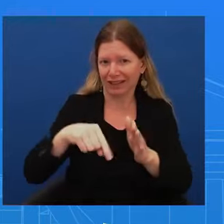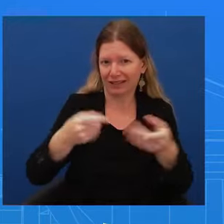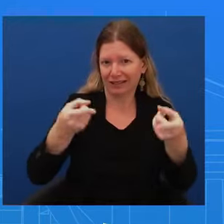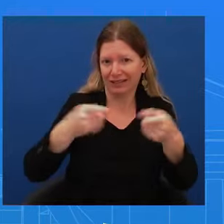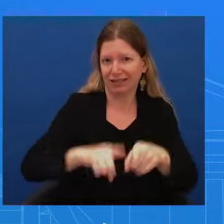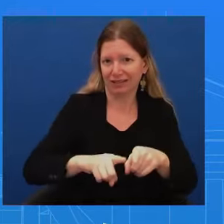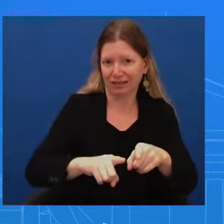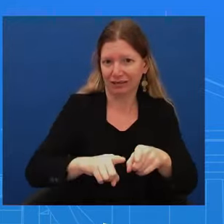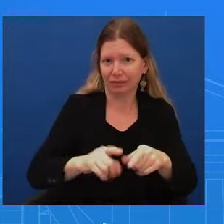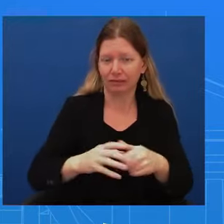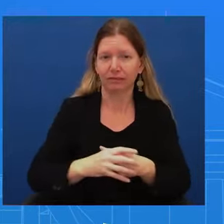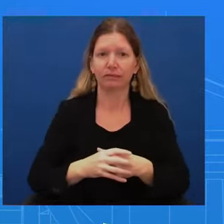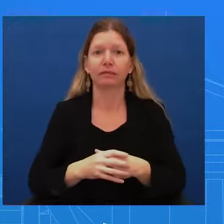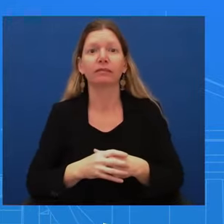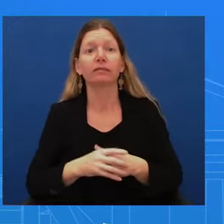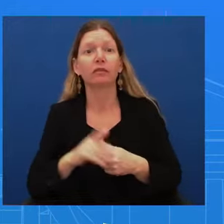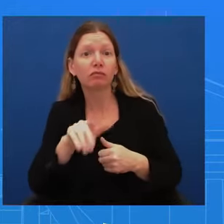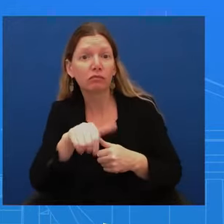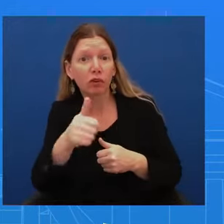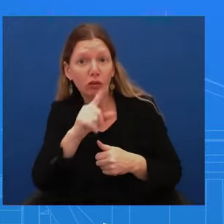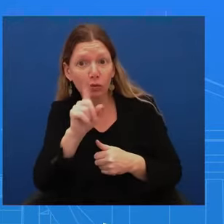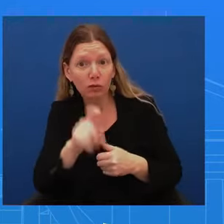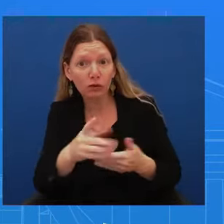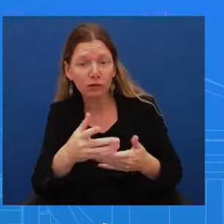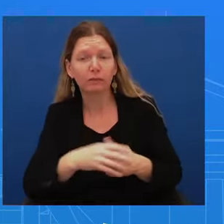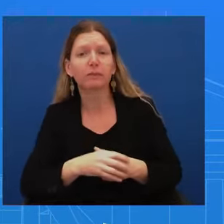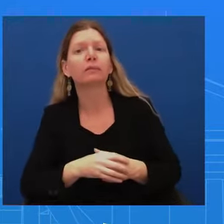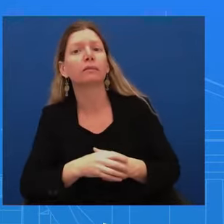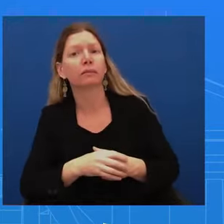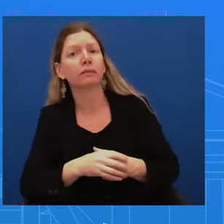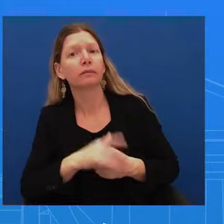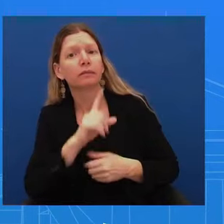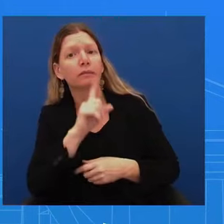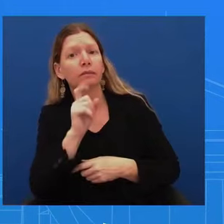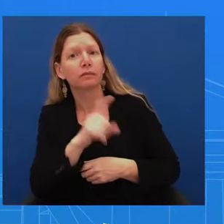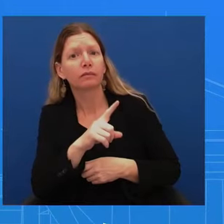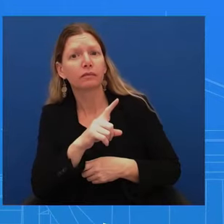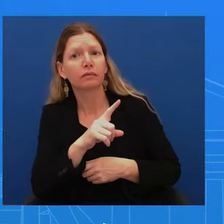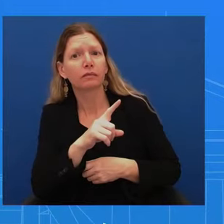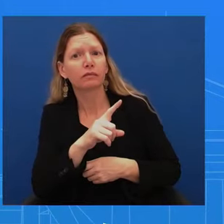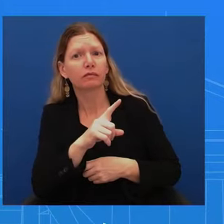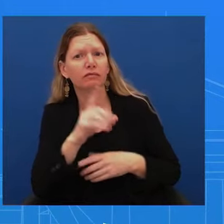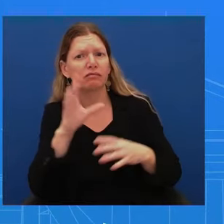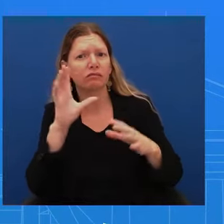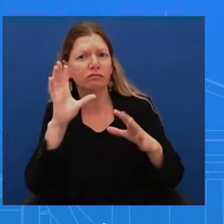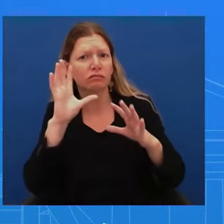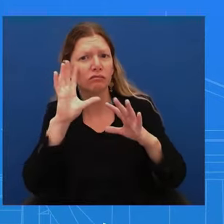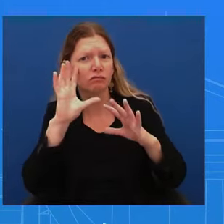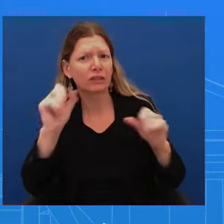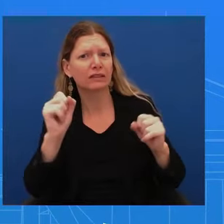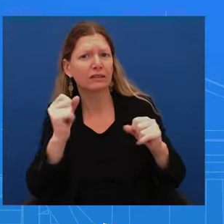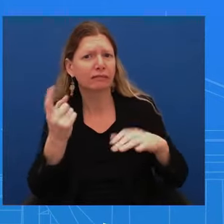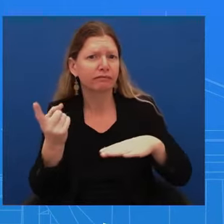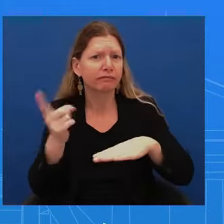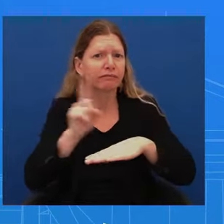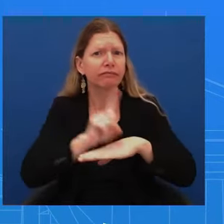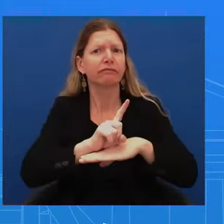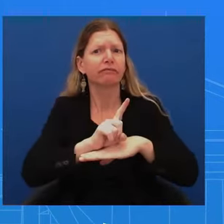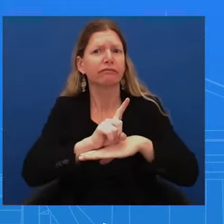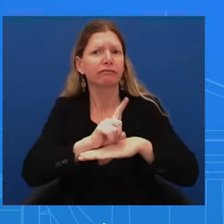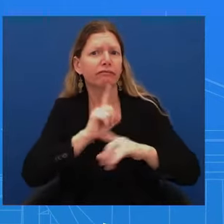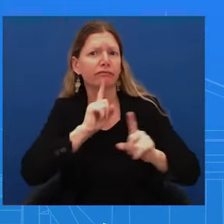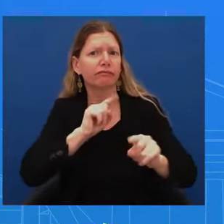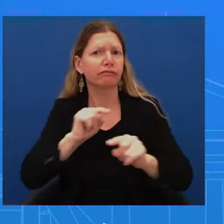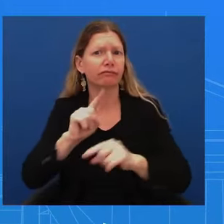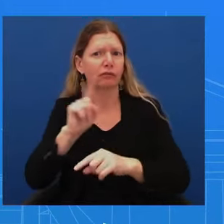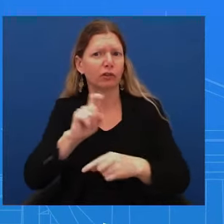When will the president hold another solo news conference? I don't have anything to preview at this time. On communications, within the administration, the